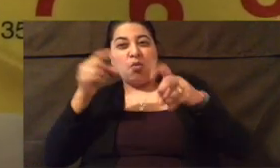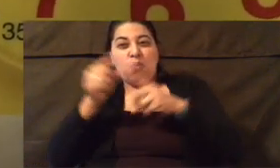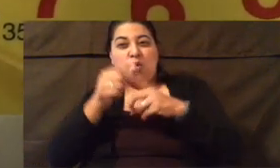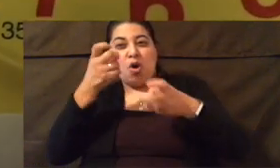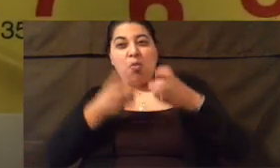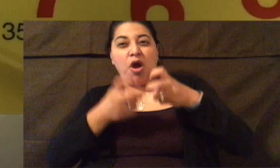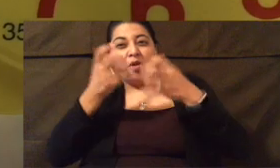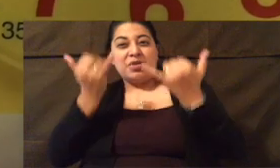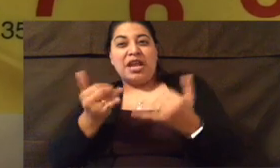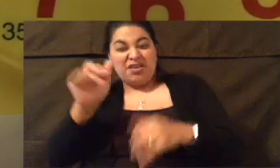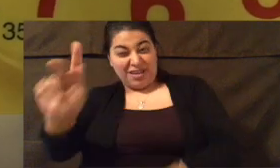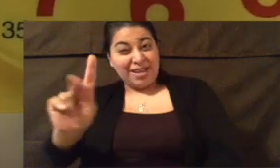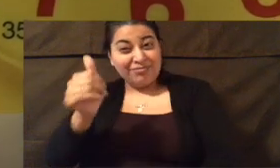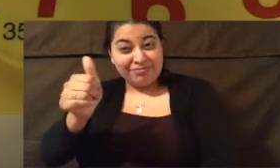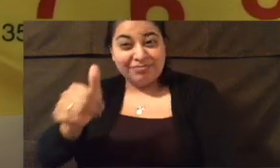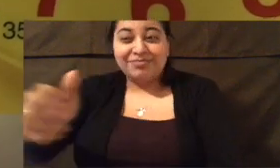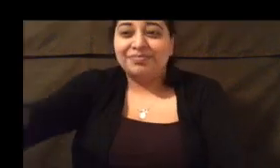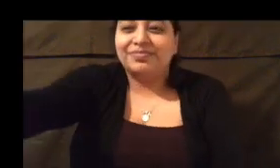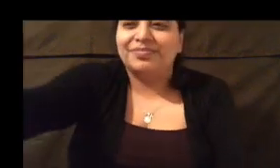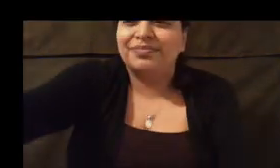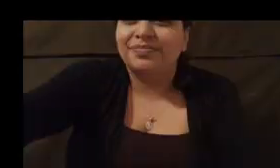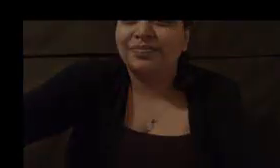We're going to do some word problems right now. Okay?